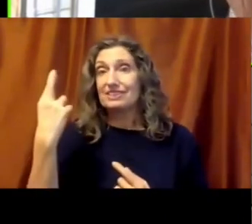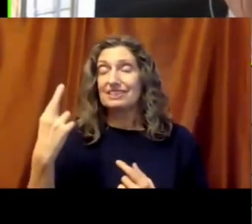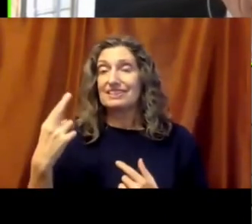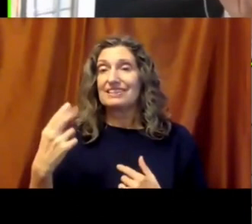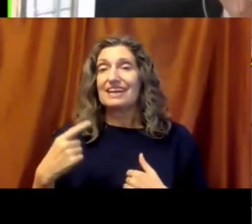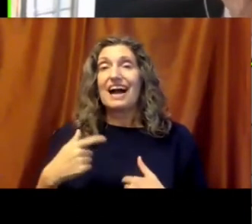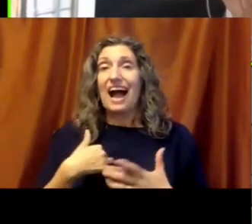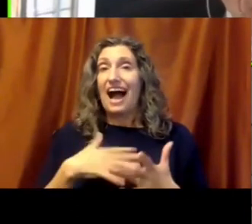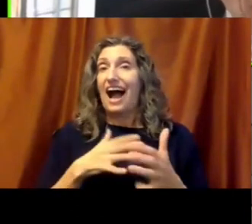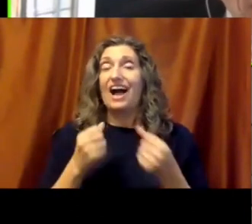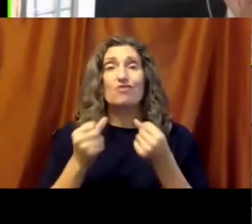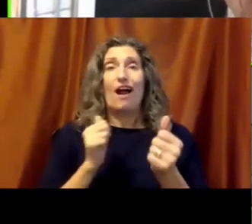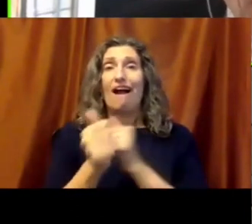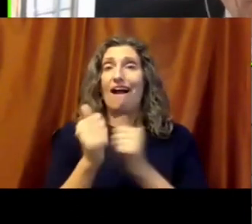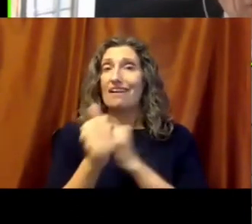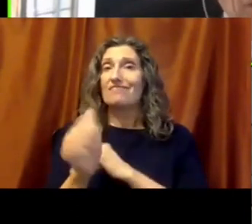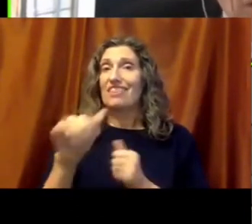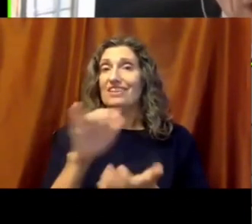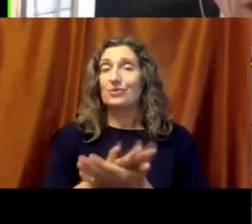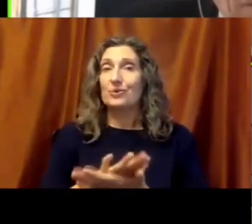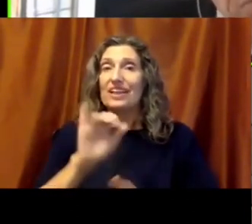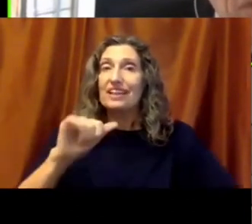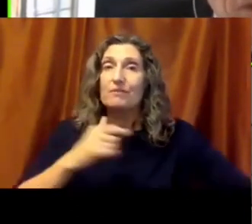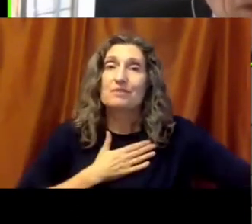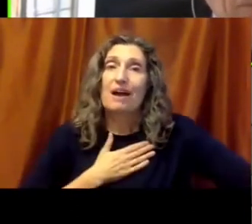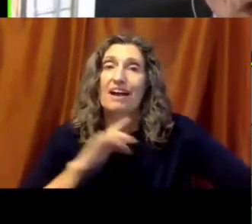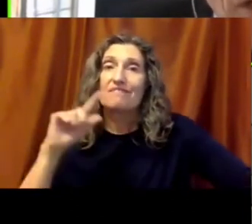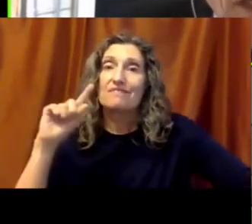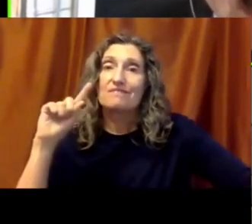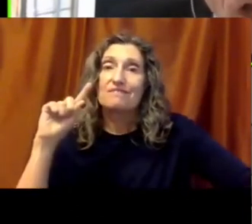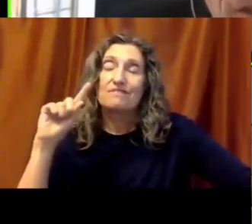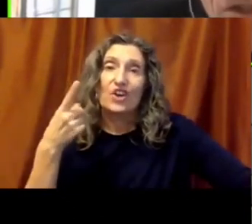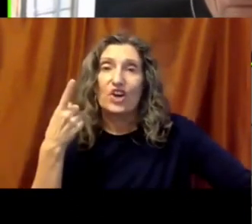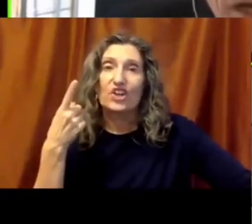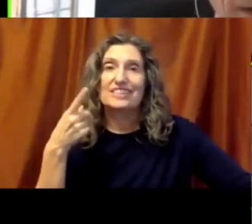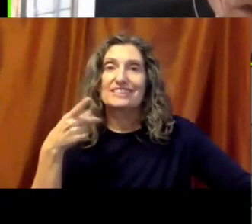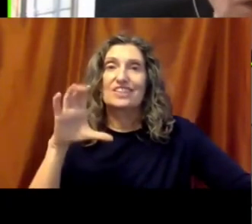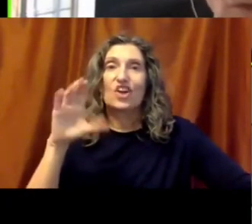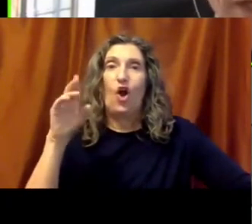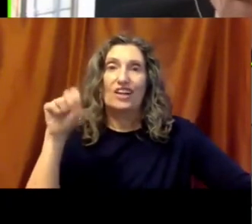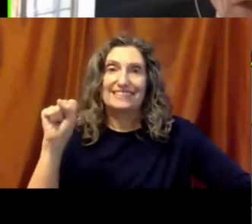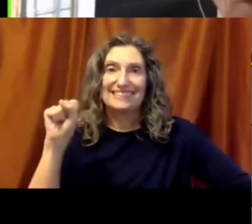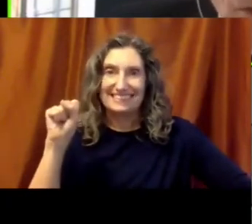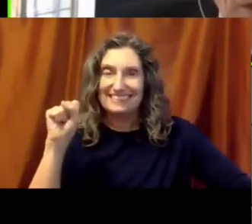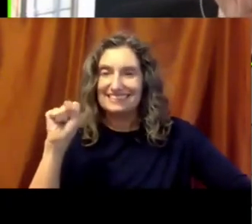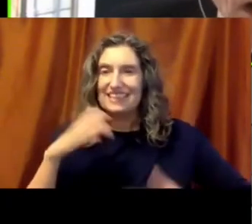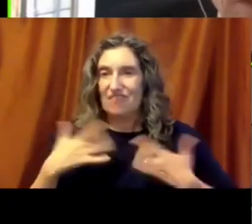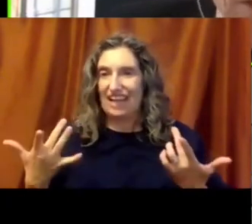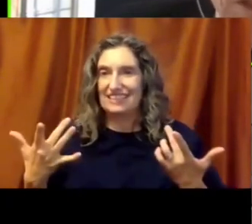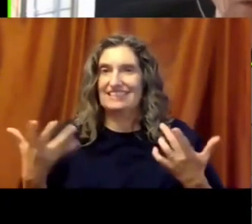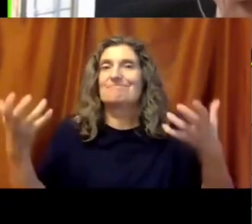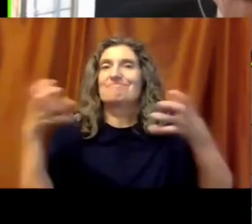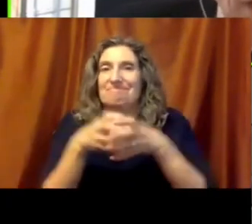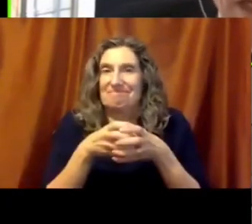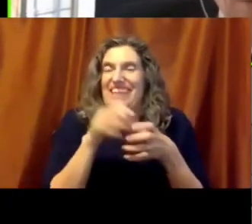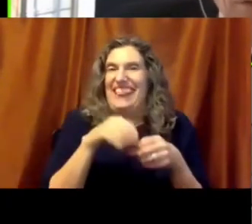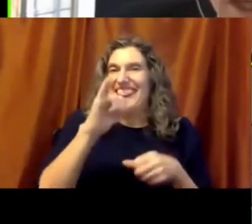drive by that school and remember that it was my first party caucus in my neighborhood where I started running for office.